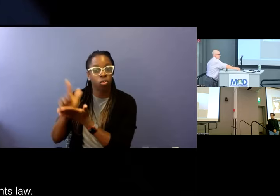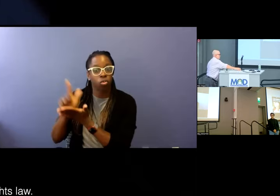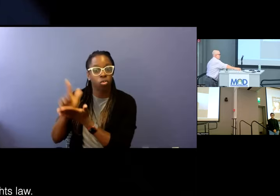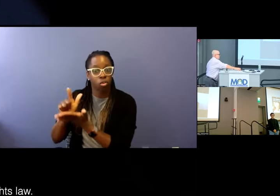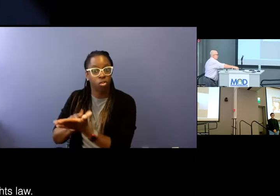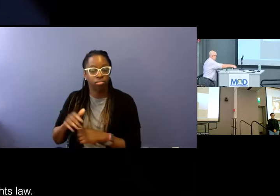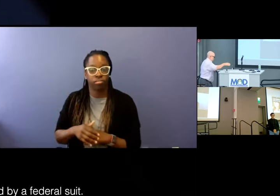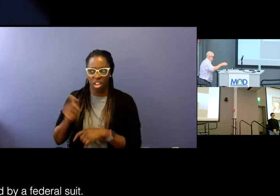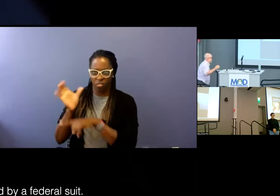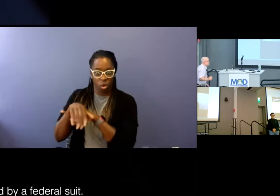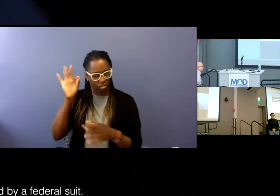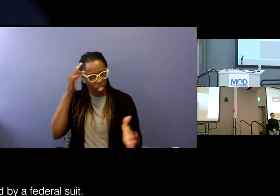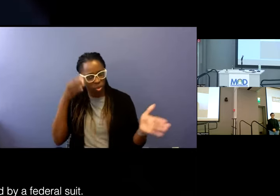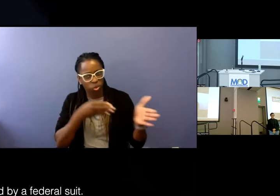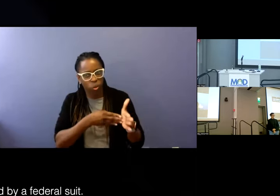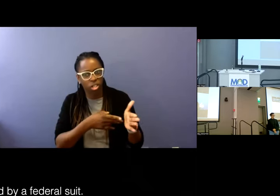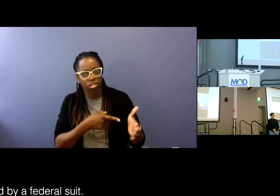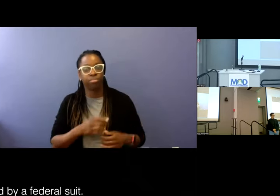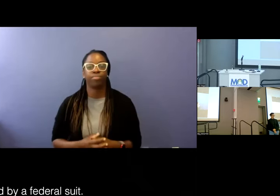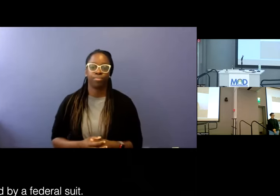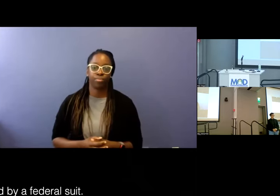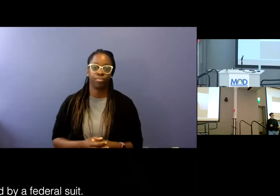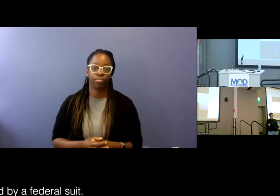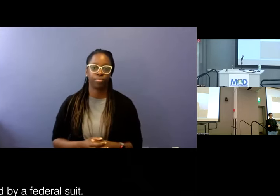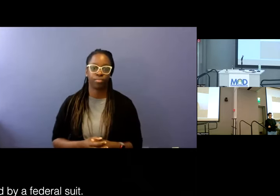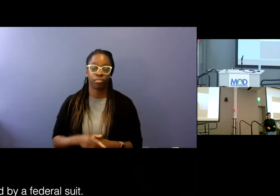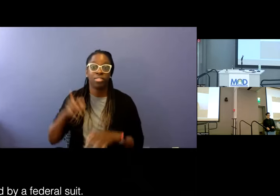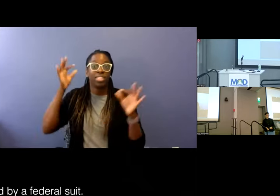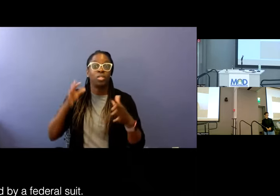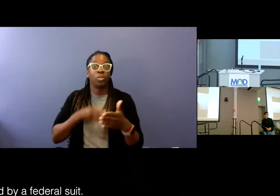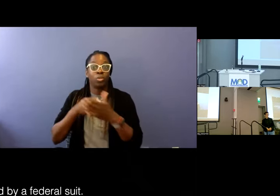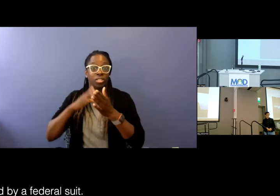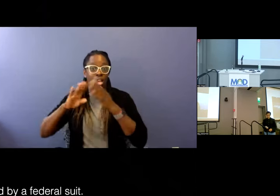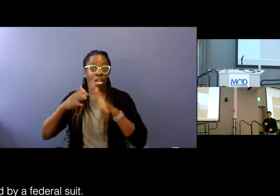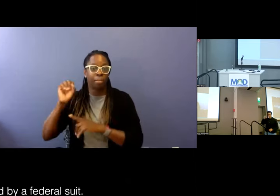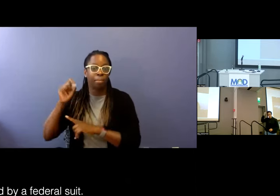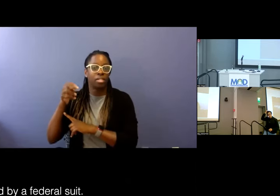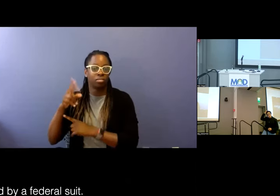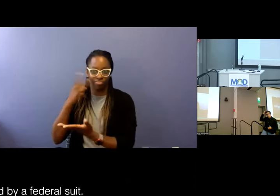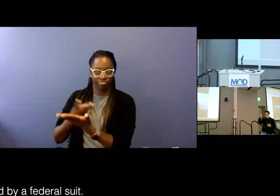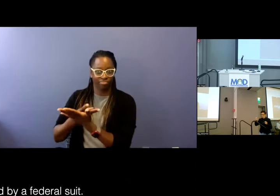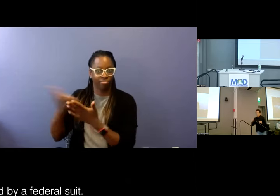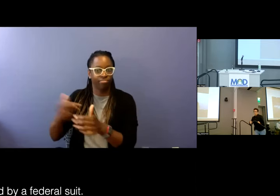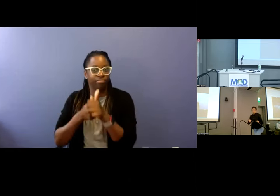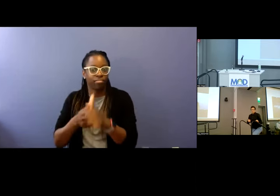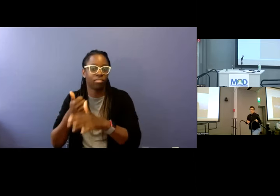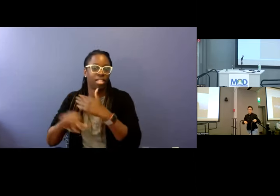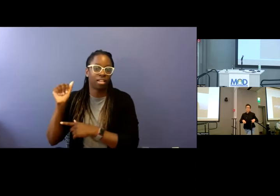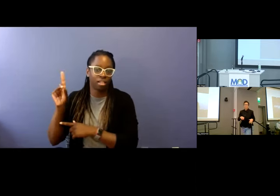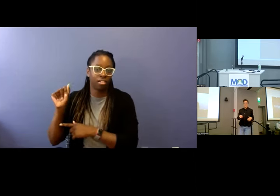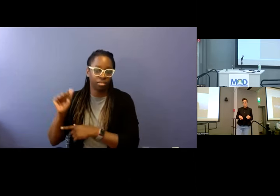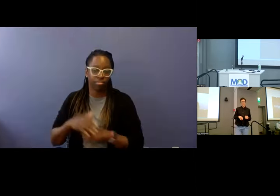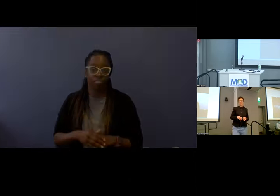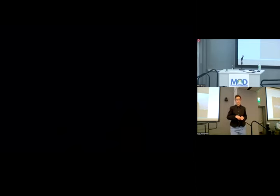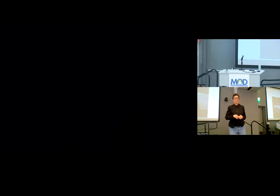civil rights law. It can only be enforced by a federal suit. Text. Tom decided to sue the